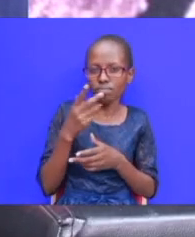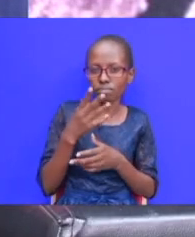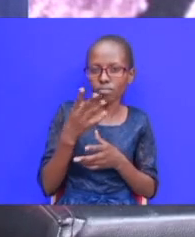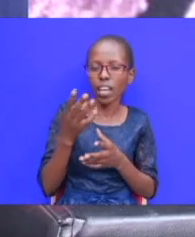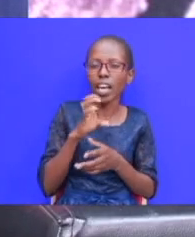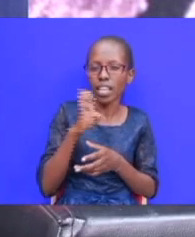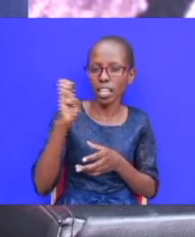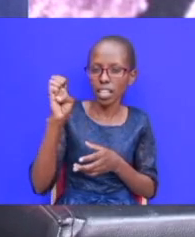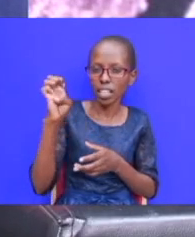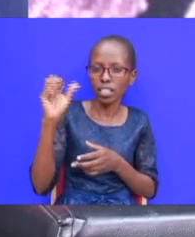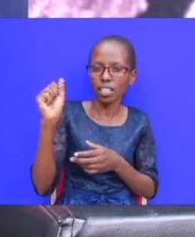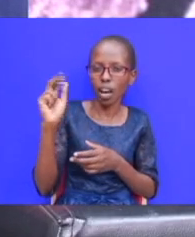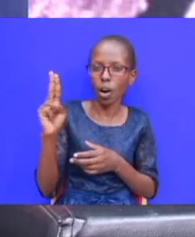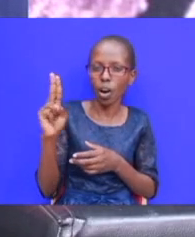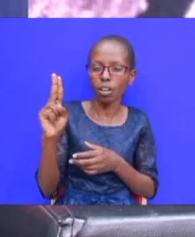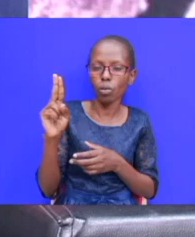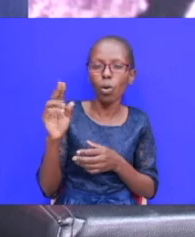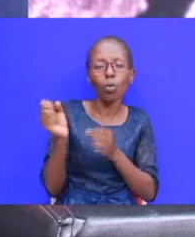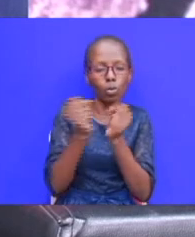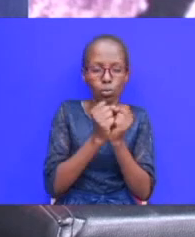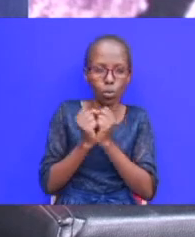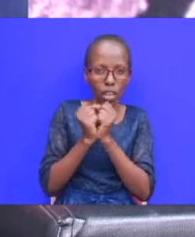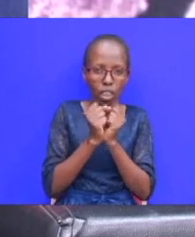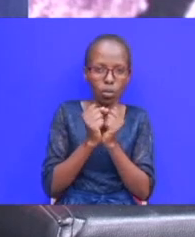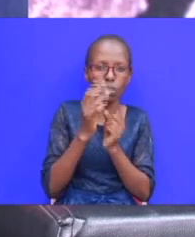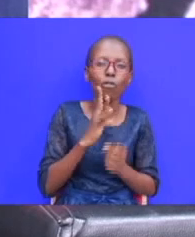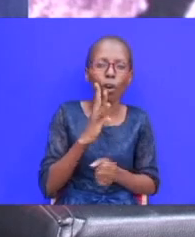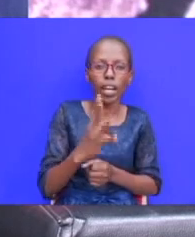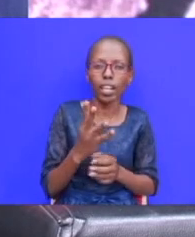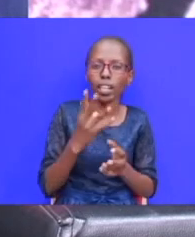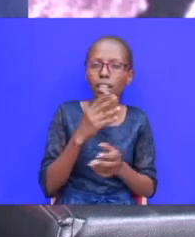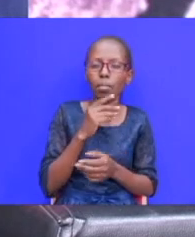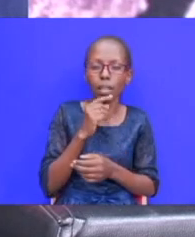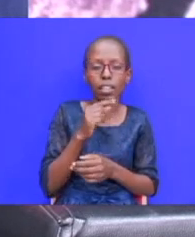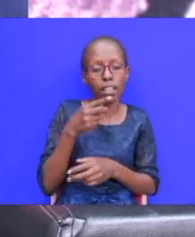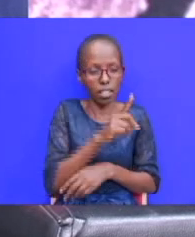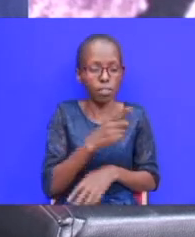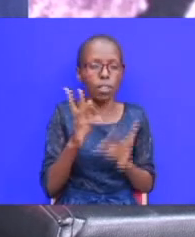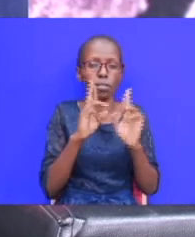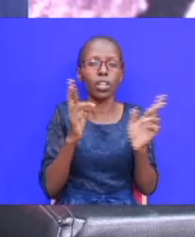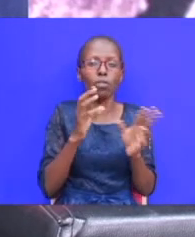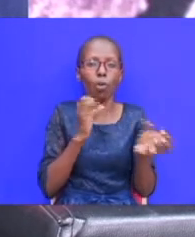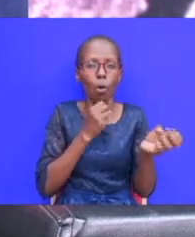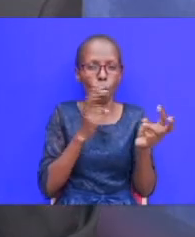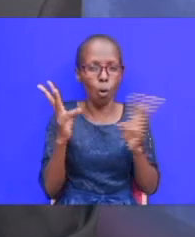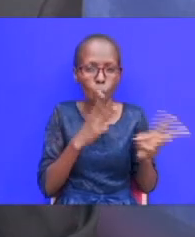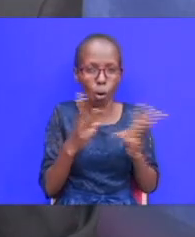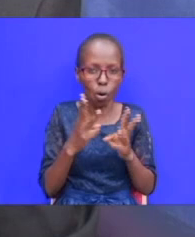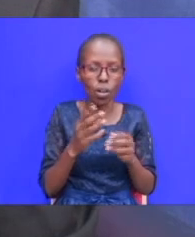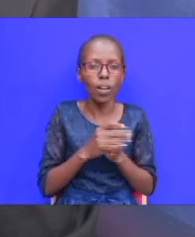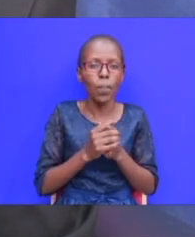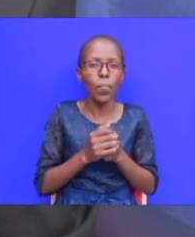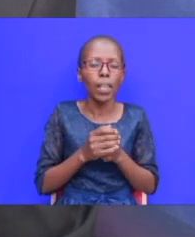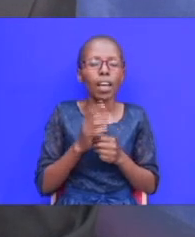meaning he was ready for war what happened thank you very much i want to